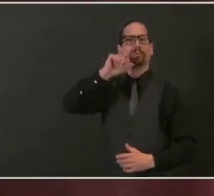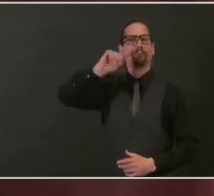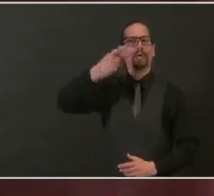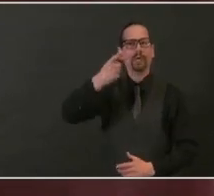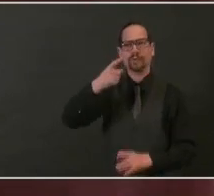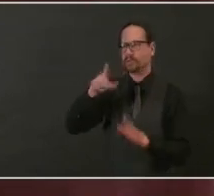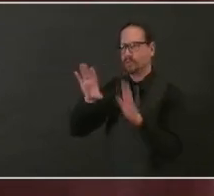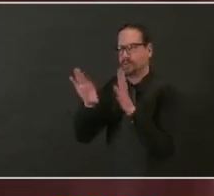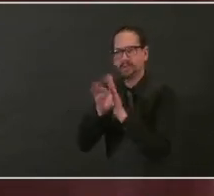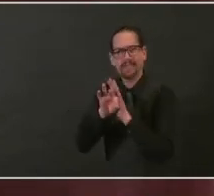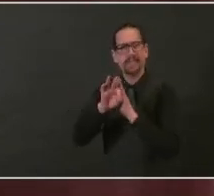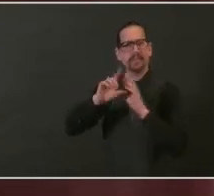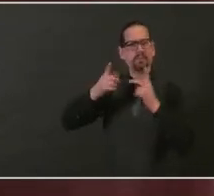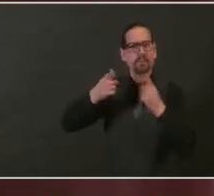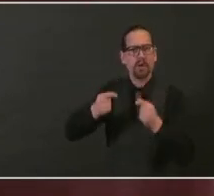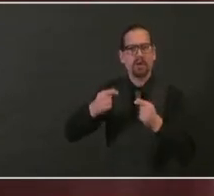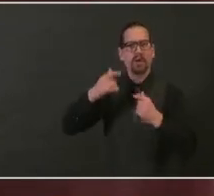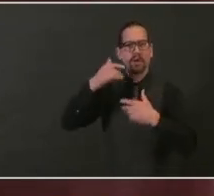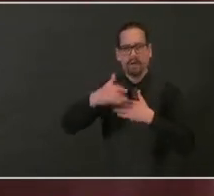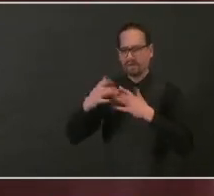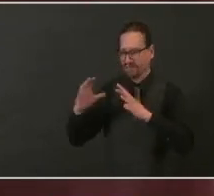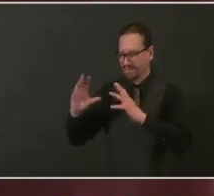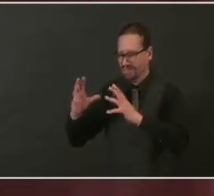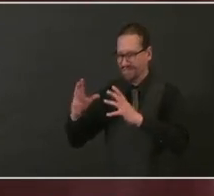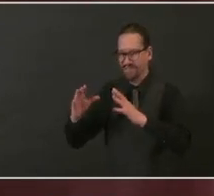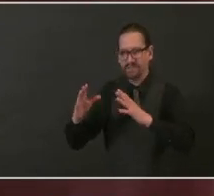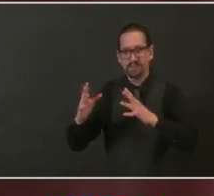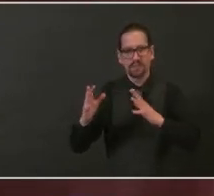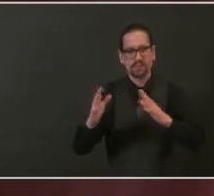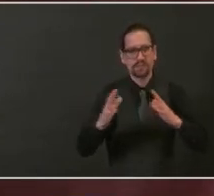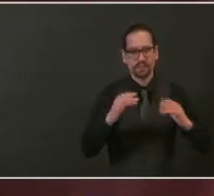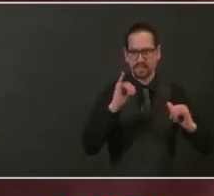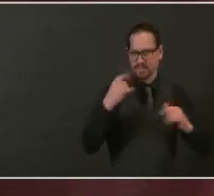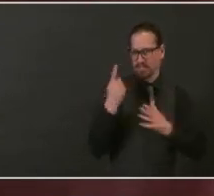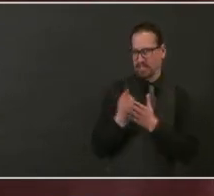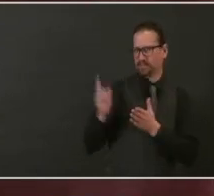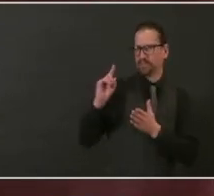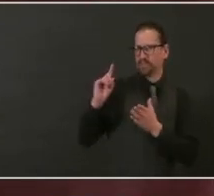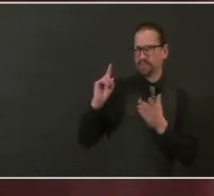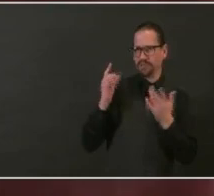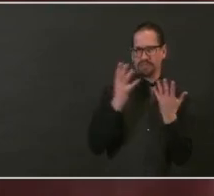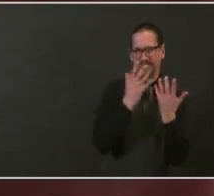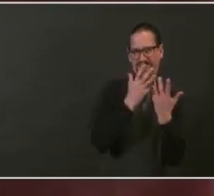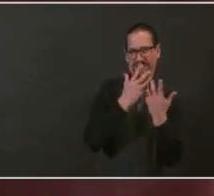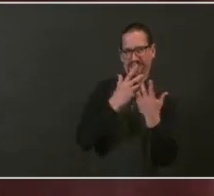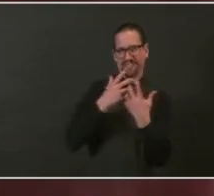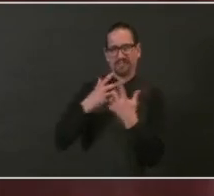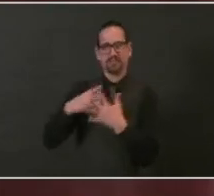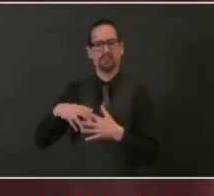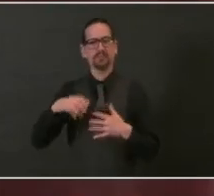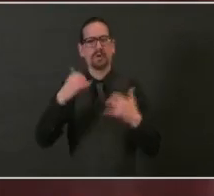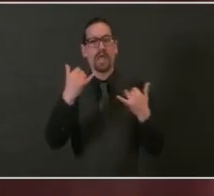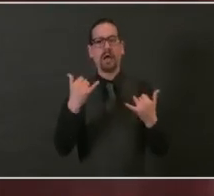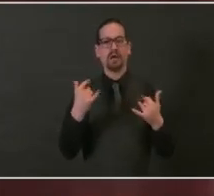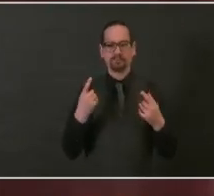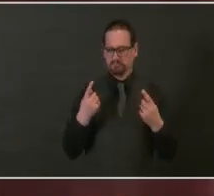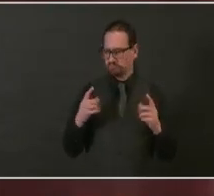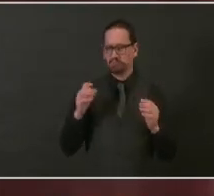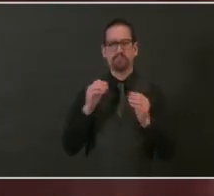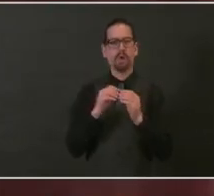plans to get faster and simpler. And that's exactly what we're doing.